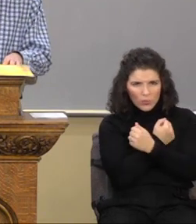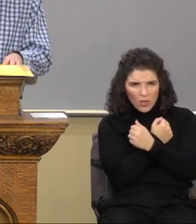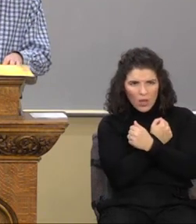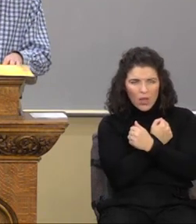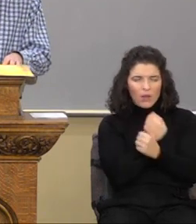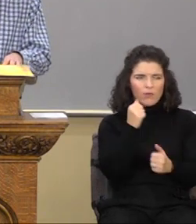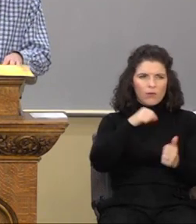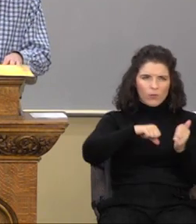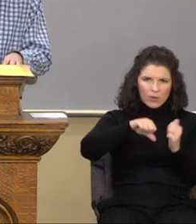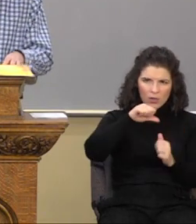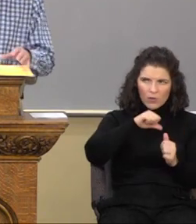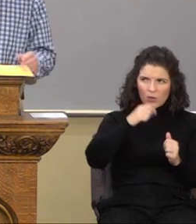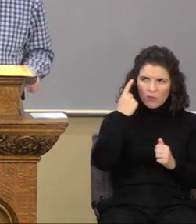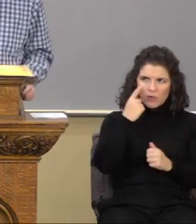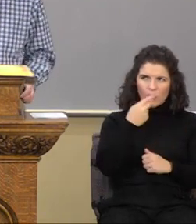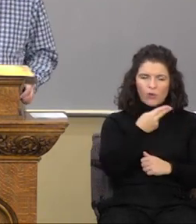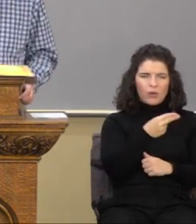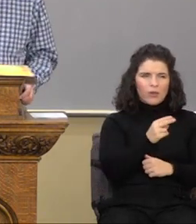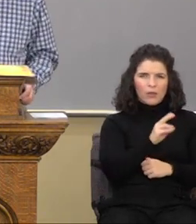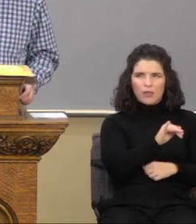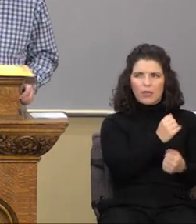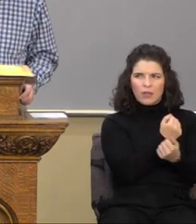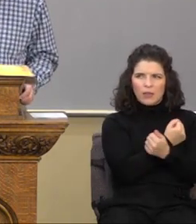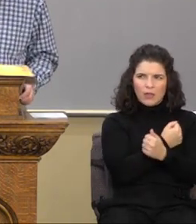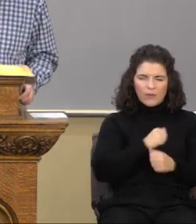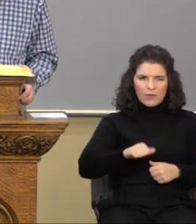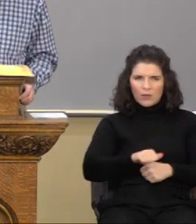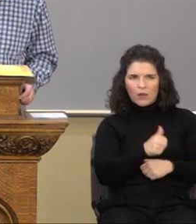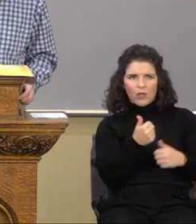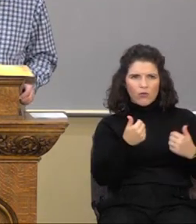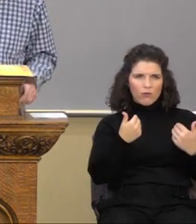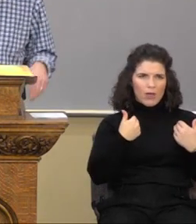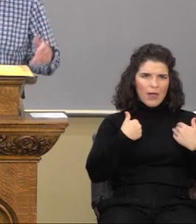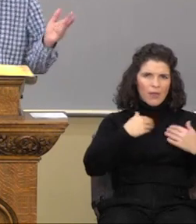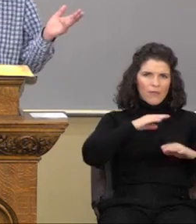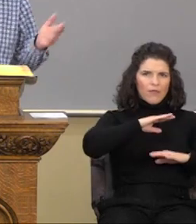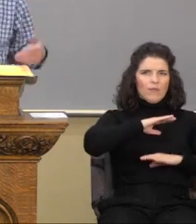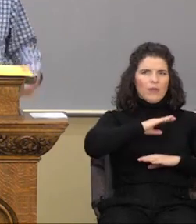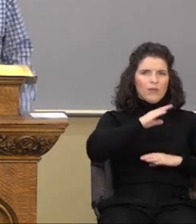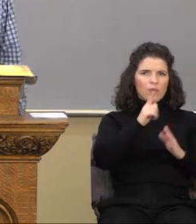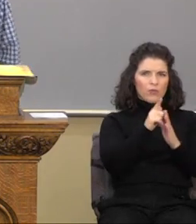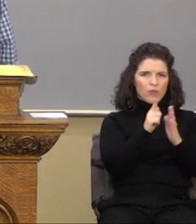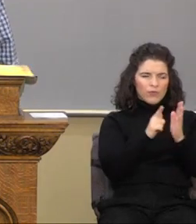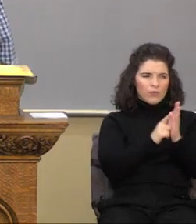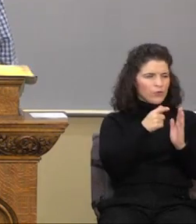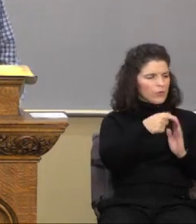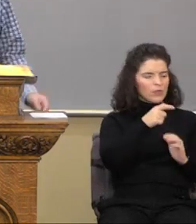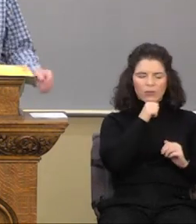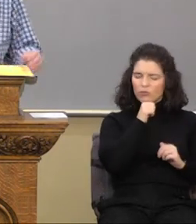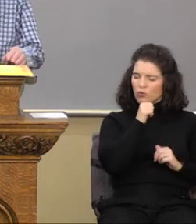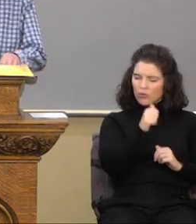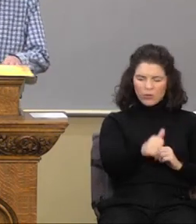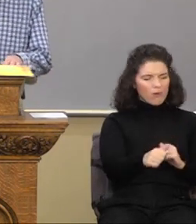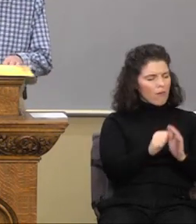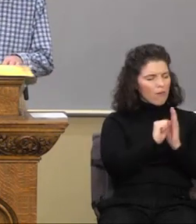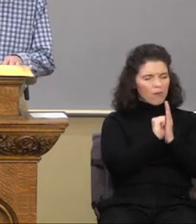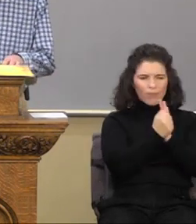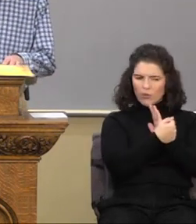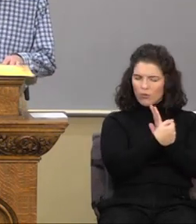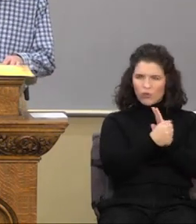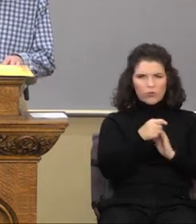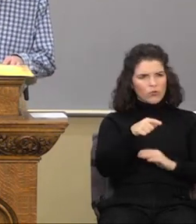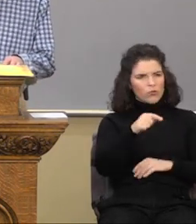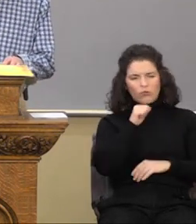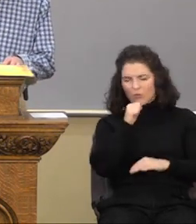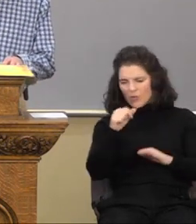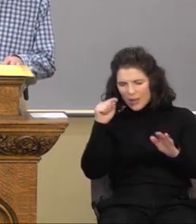another for he that loveth another hath fulfilled the law for this. Thou shalt not commit adultery. Thou shalt not kill.